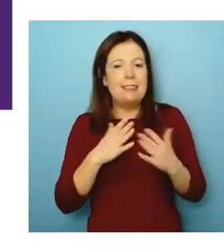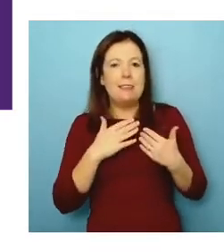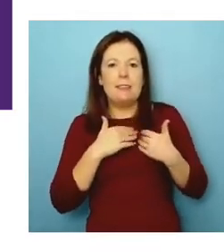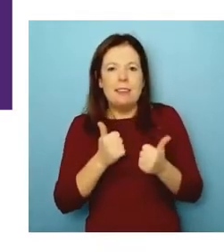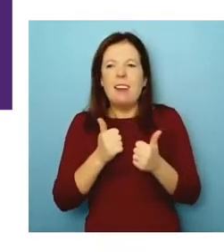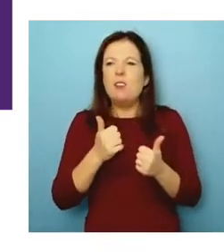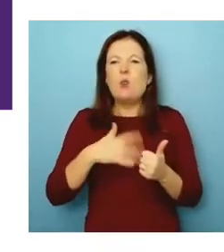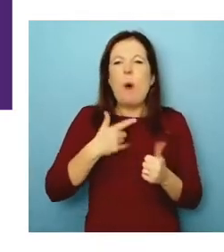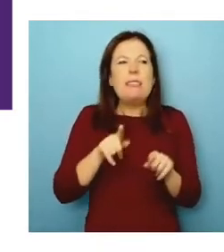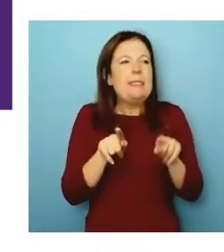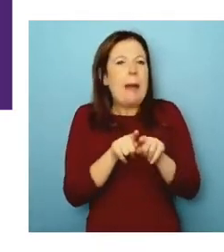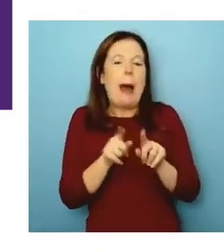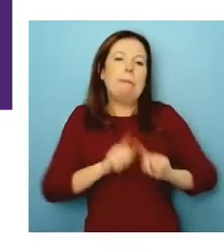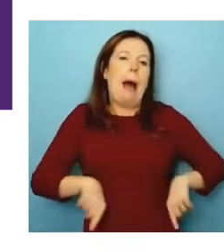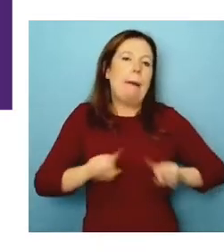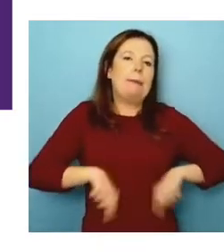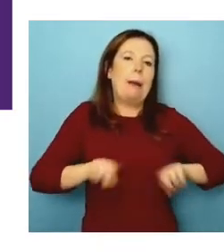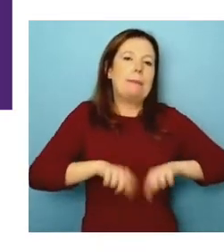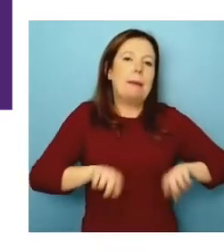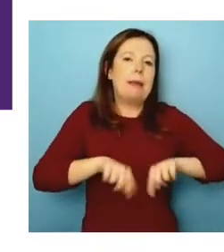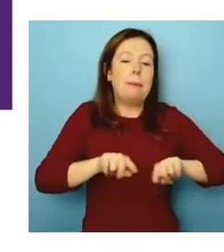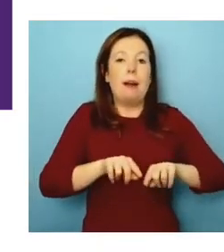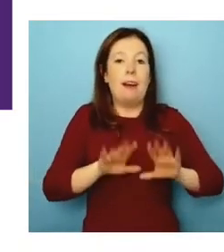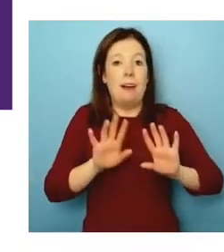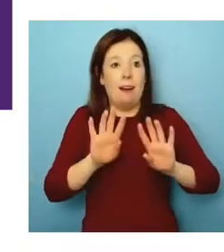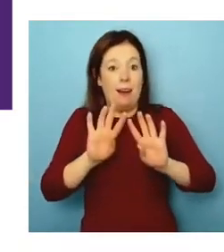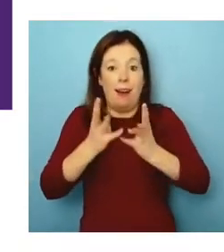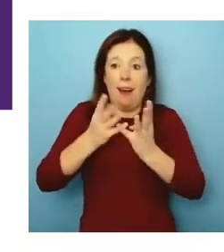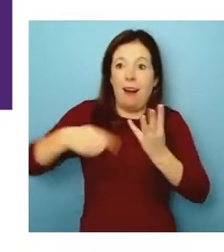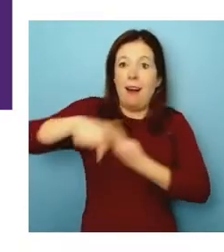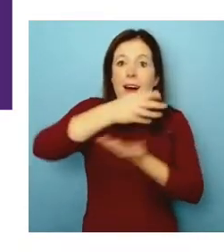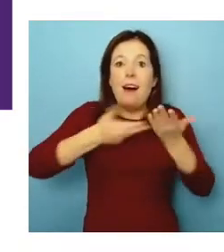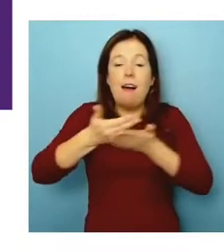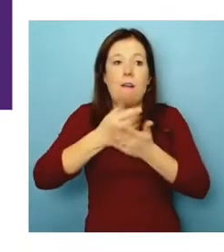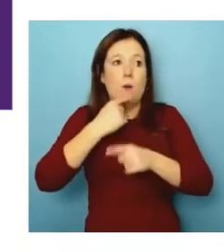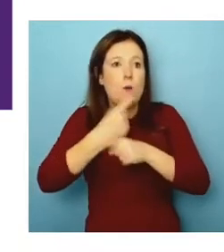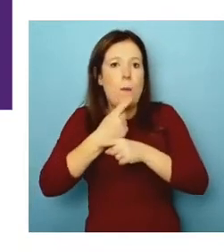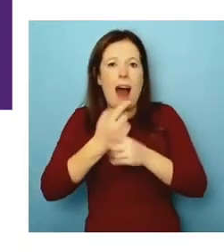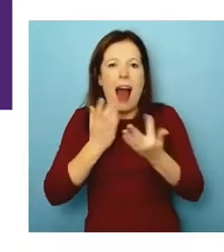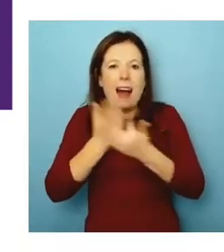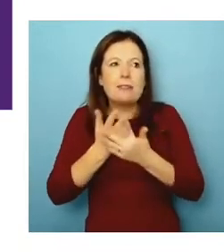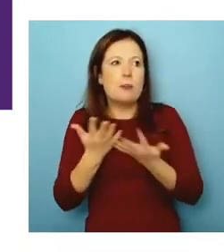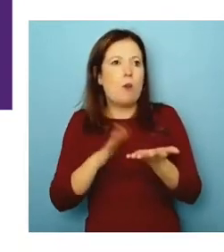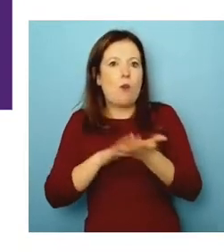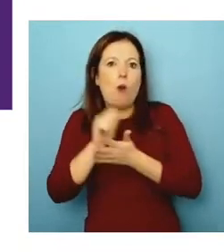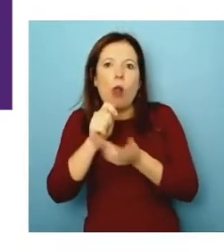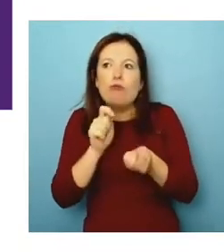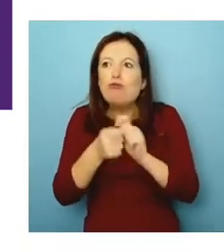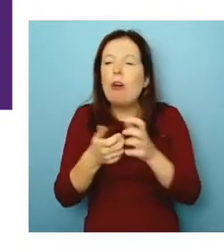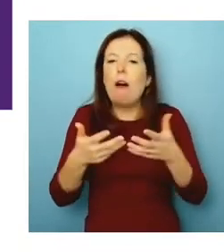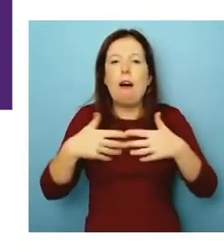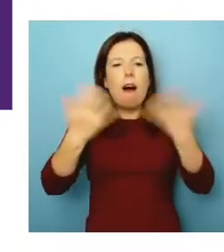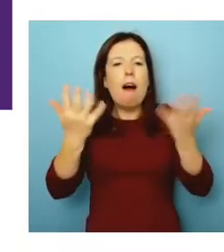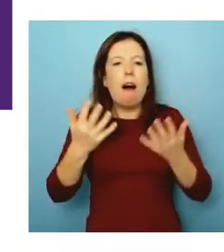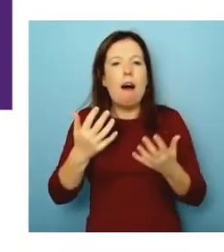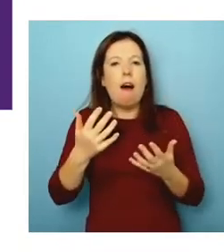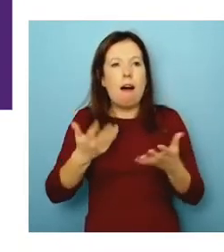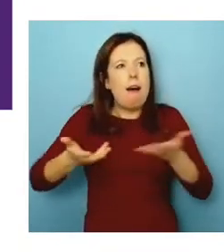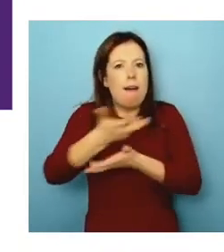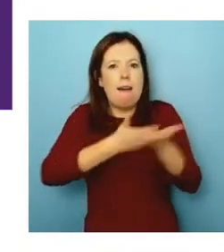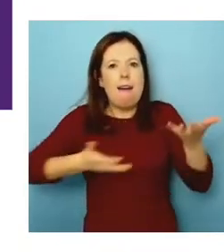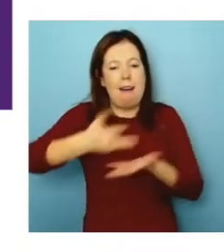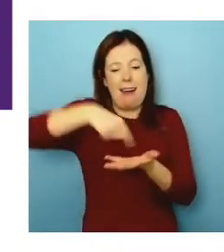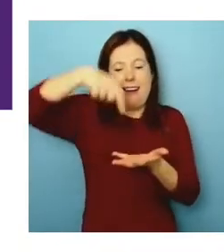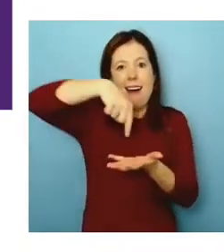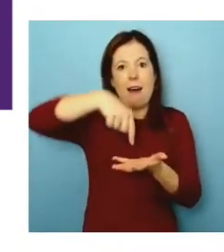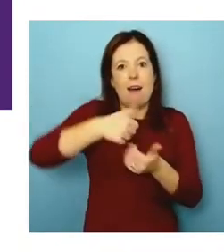you start, you start designing guilds of people interested in accessibility or, you know, cultural differences or whatever it is, which is vital for the